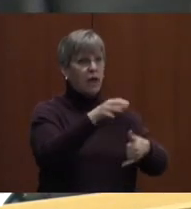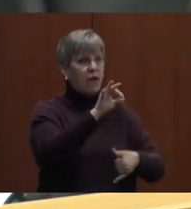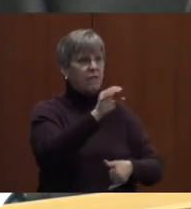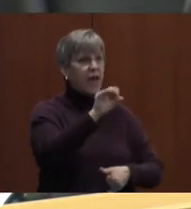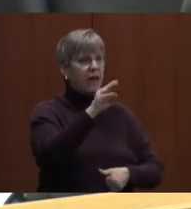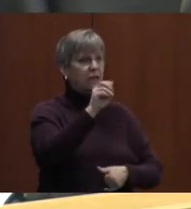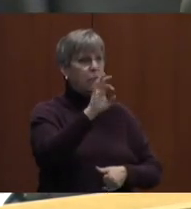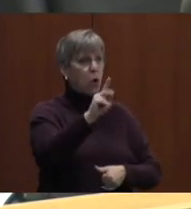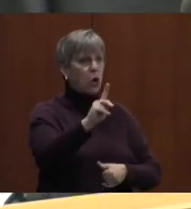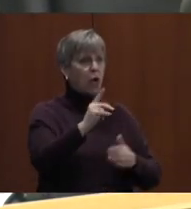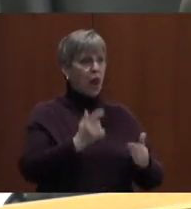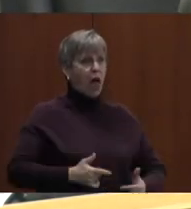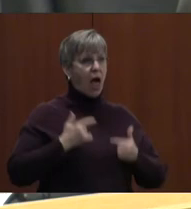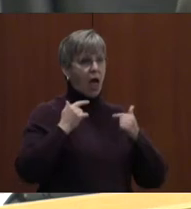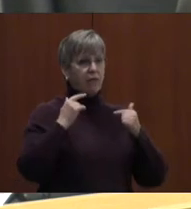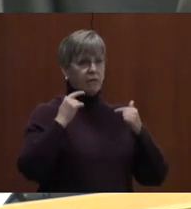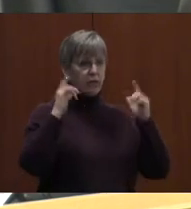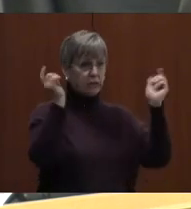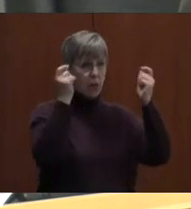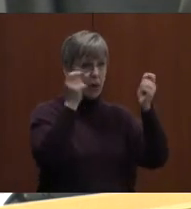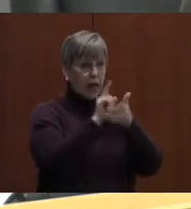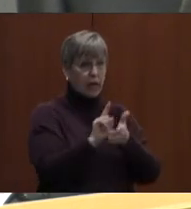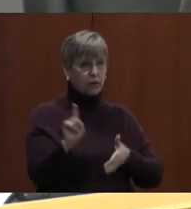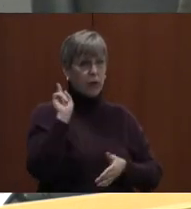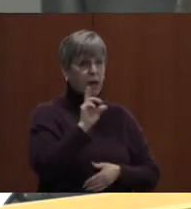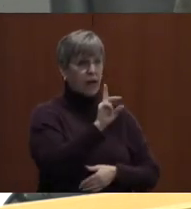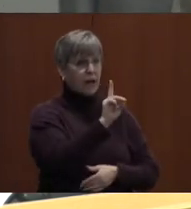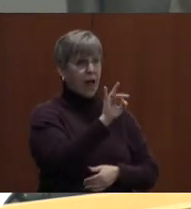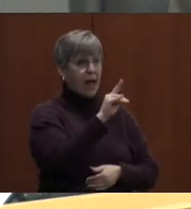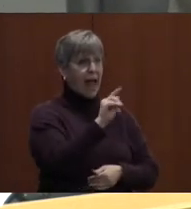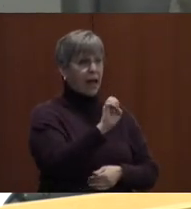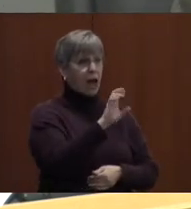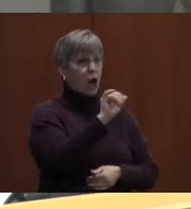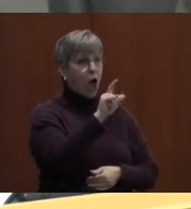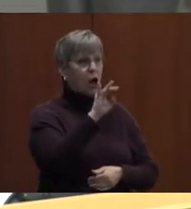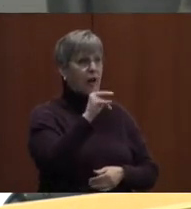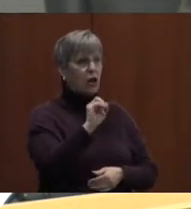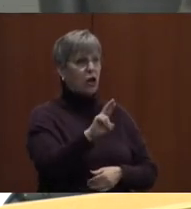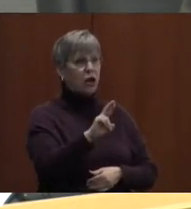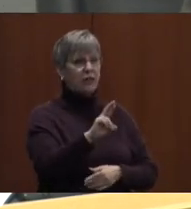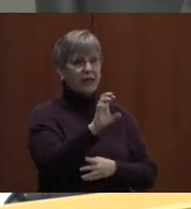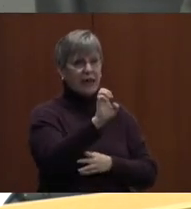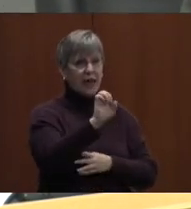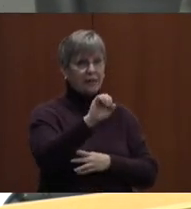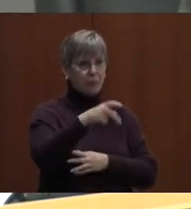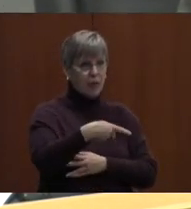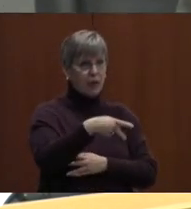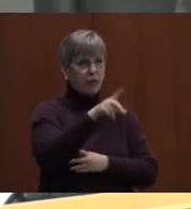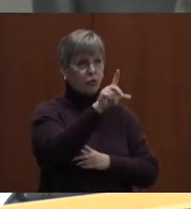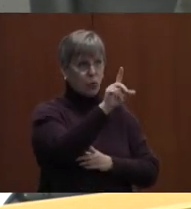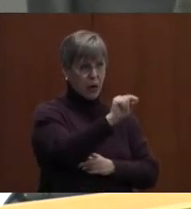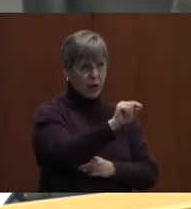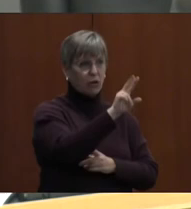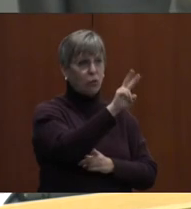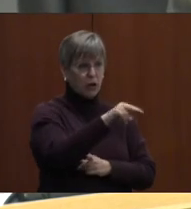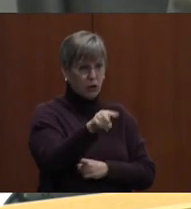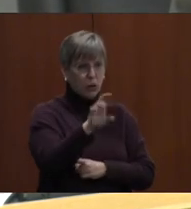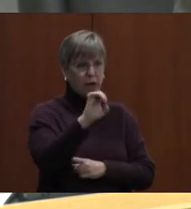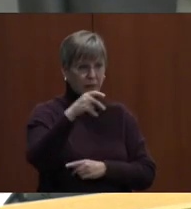ceremony last week. Diane Longnecker is our ESP ESP